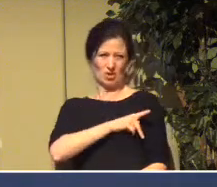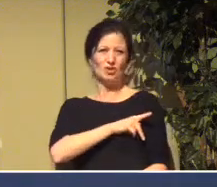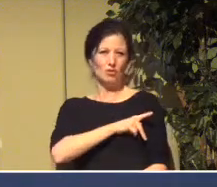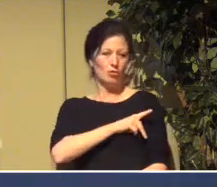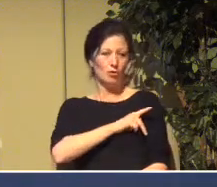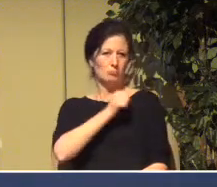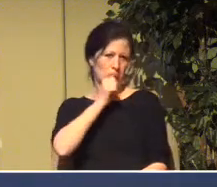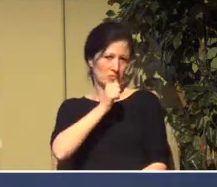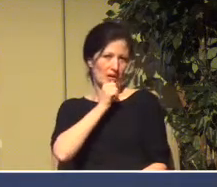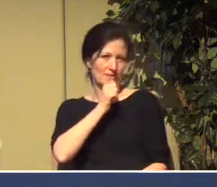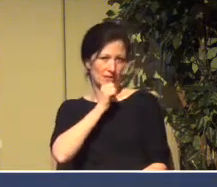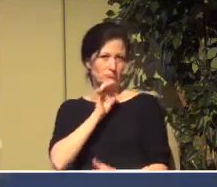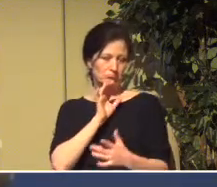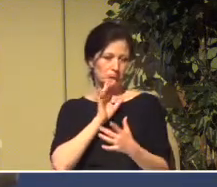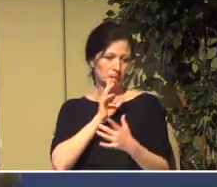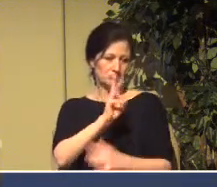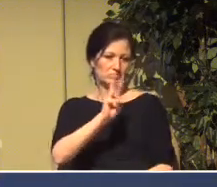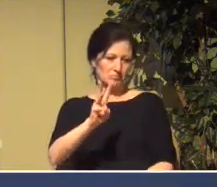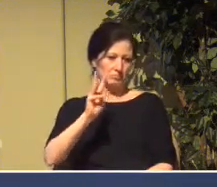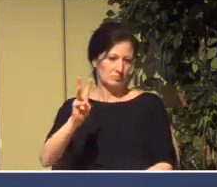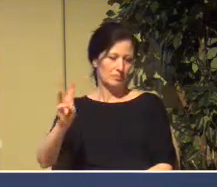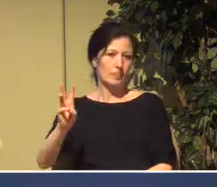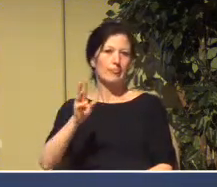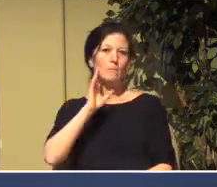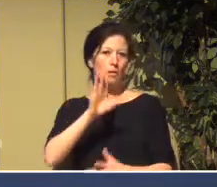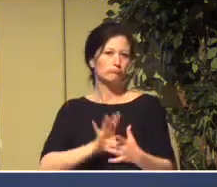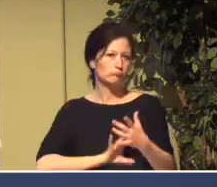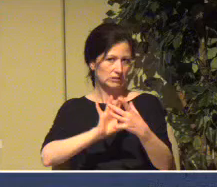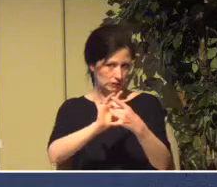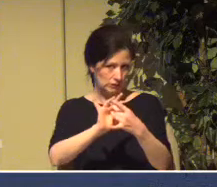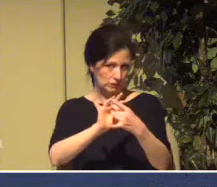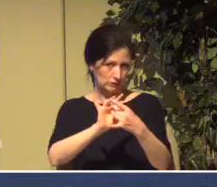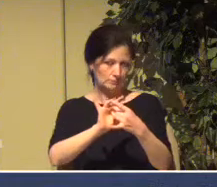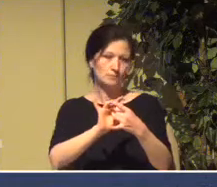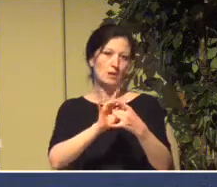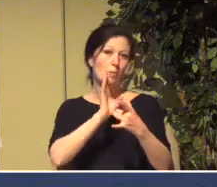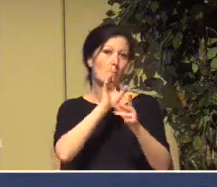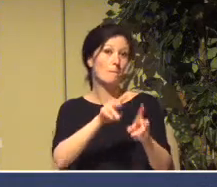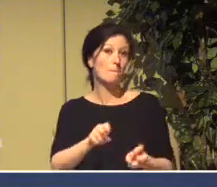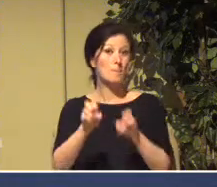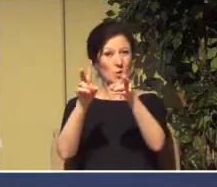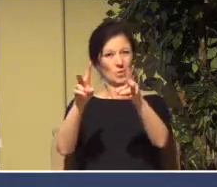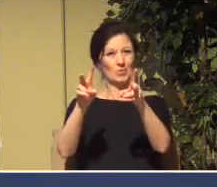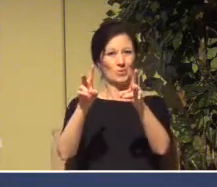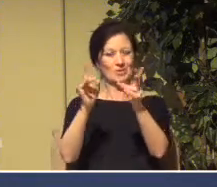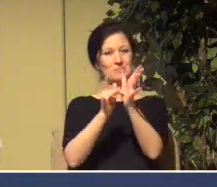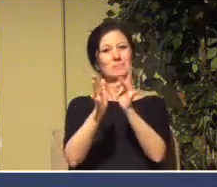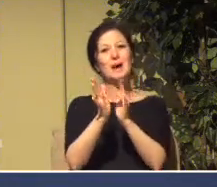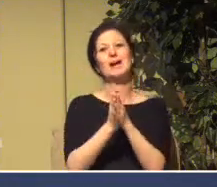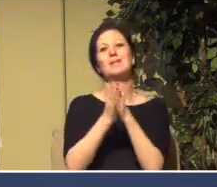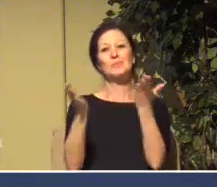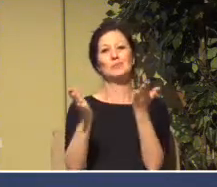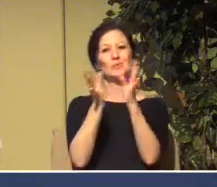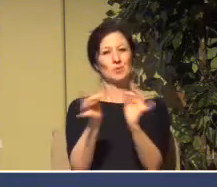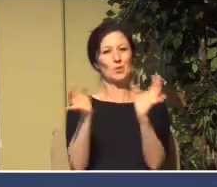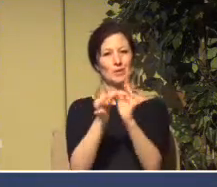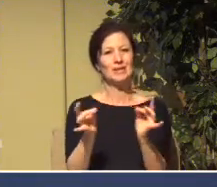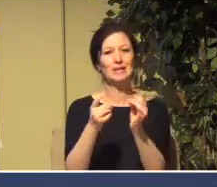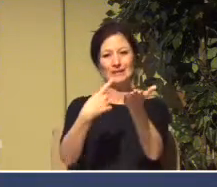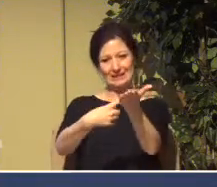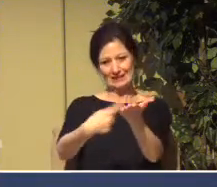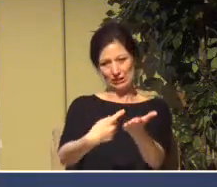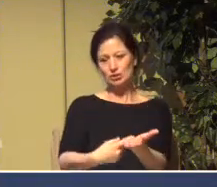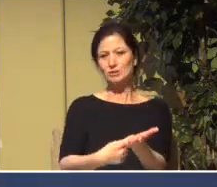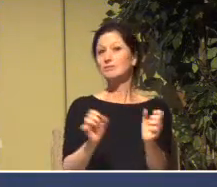videos of the Bible stories. They're continuing with the stories and things that can be discussed and so on. And so they're continuing